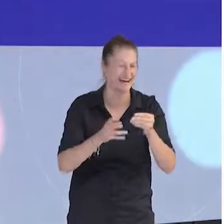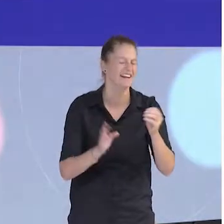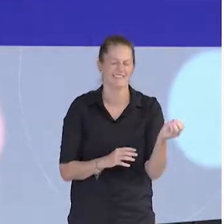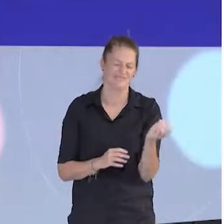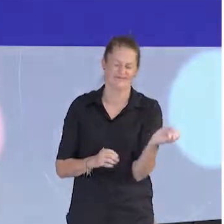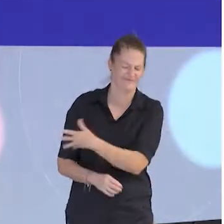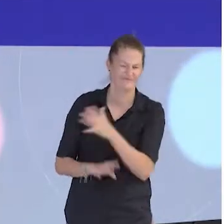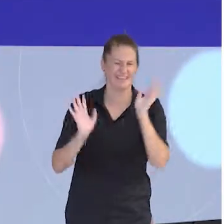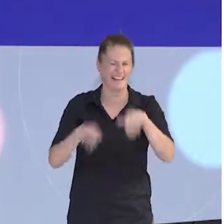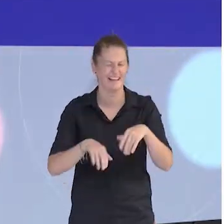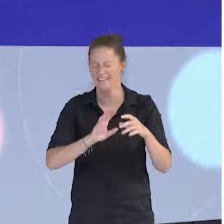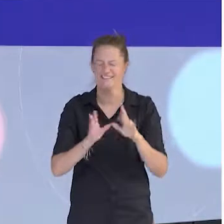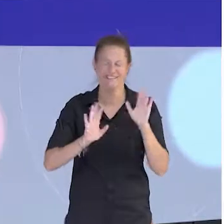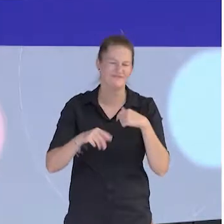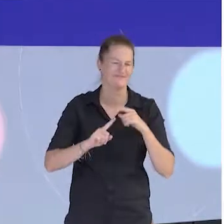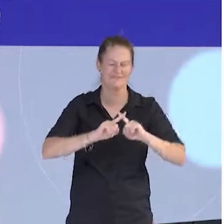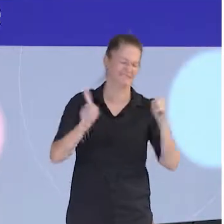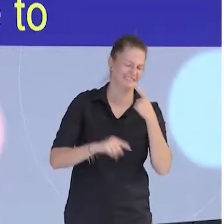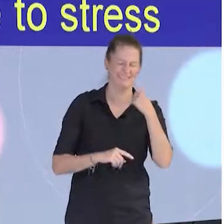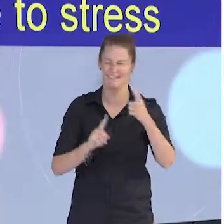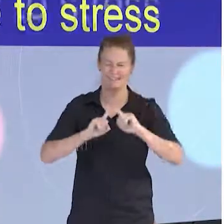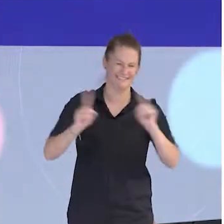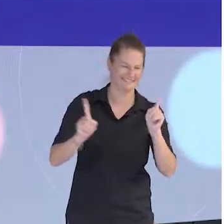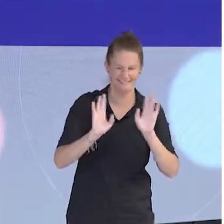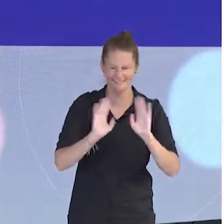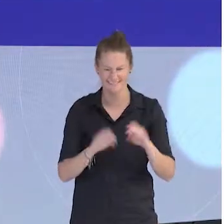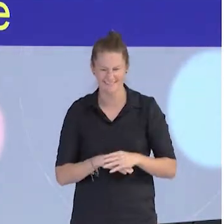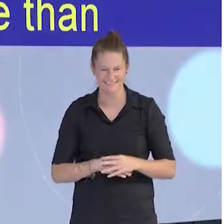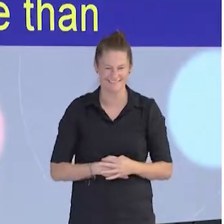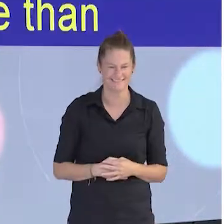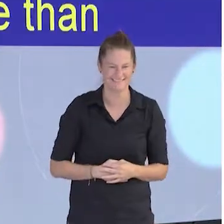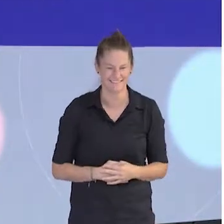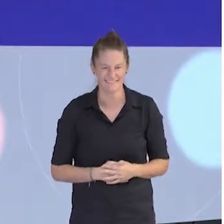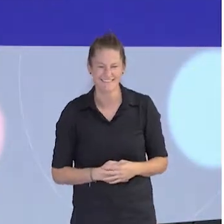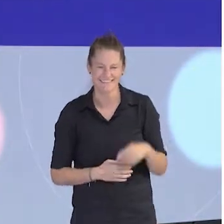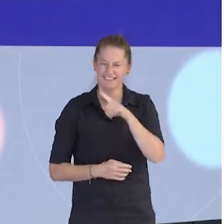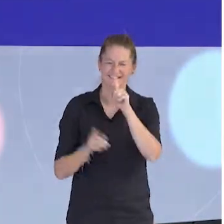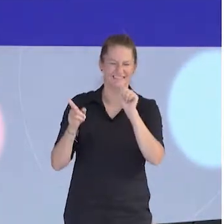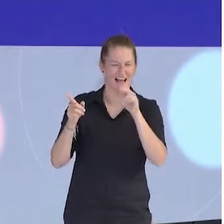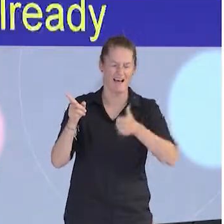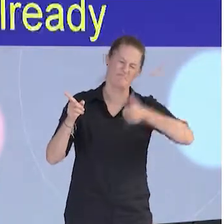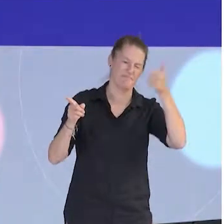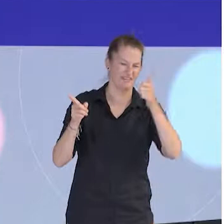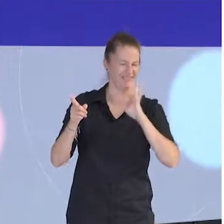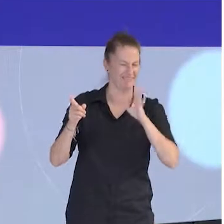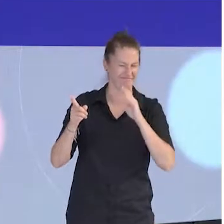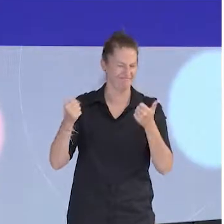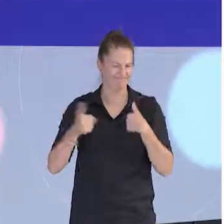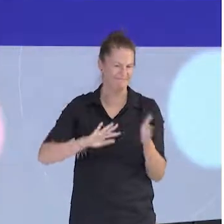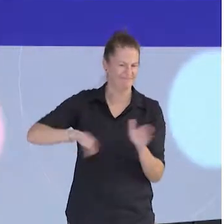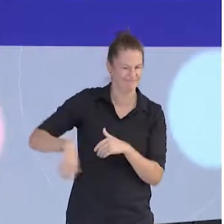In any case, would like to stress that this forum is more than an event. I think it's already clear to us. It is a process